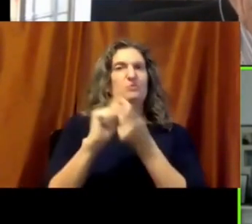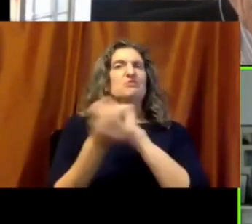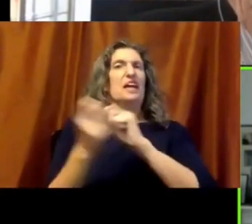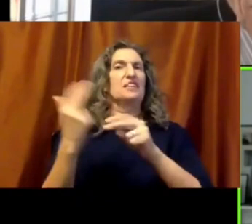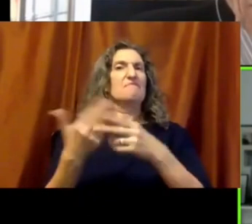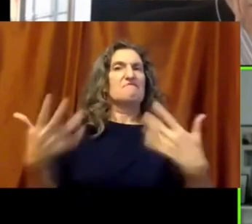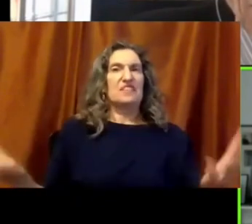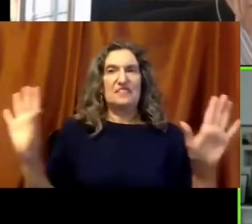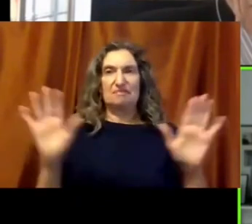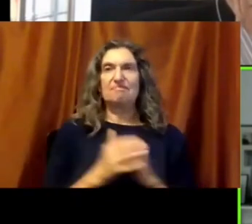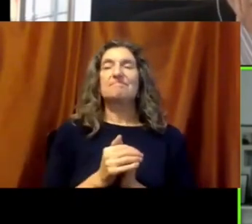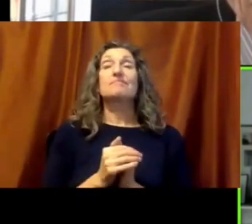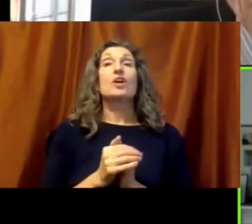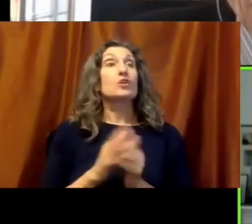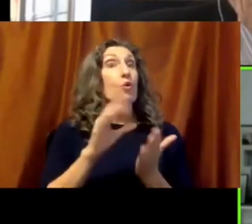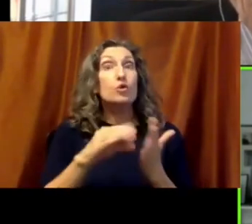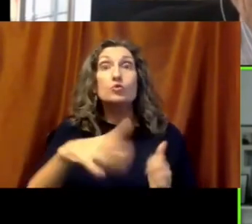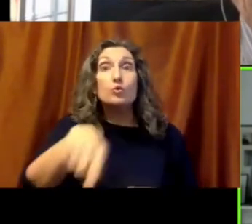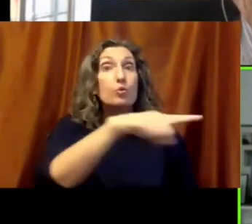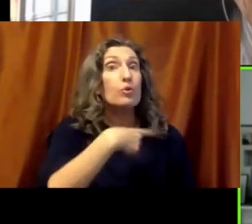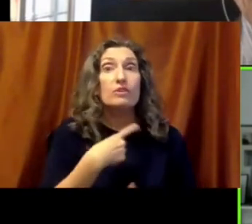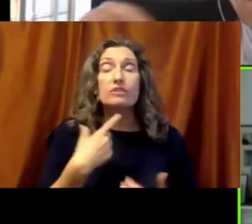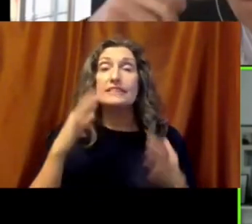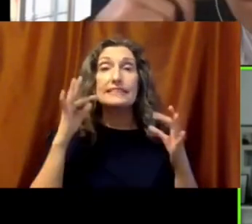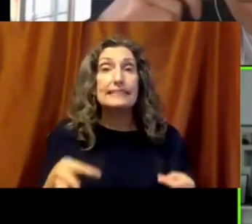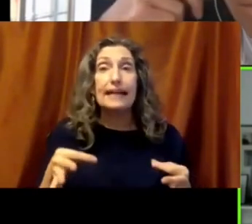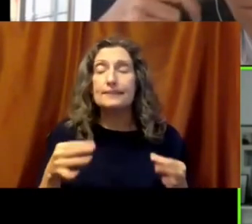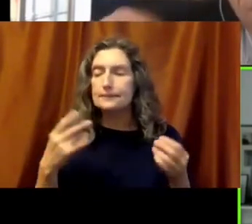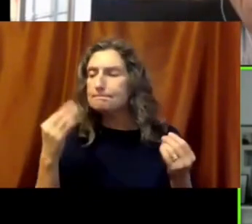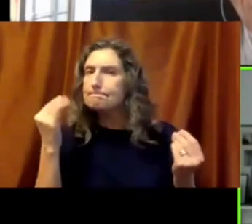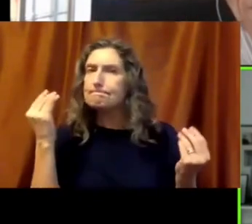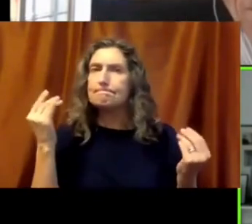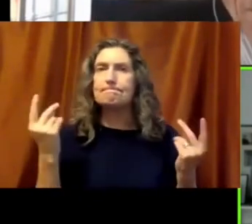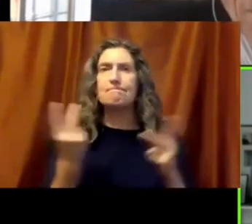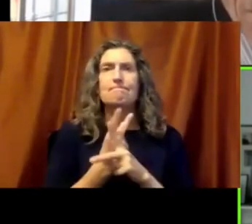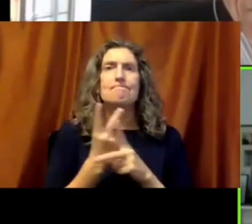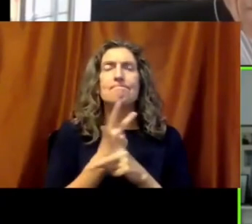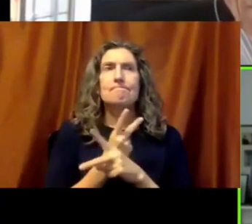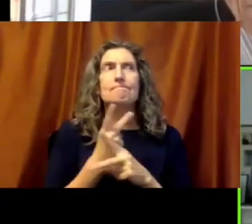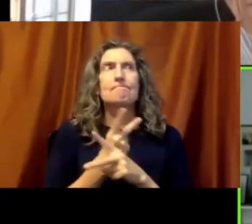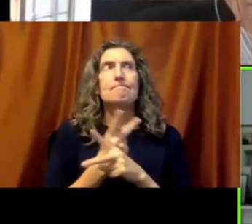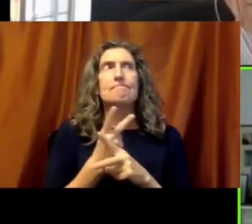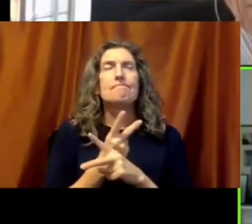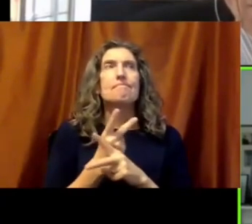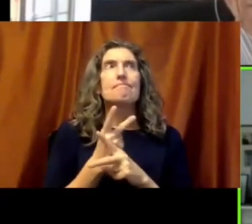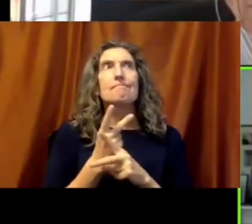They took it upon themselves to, A, figure out